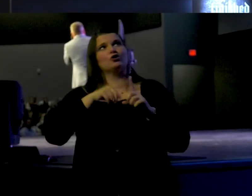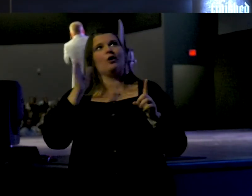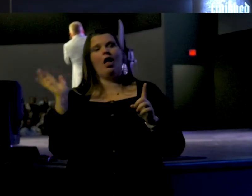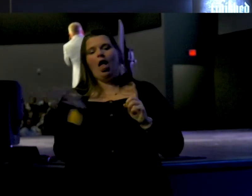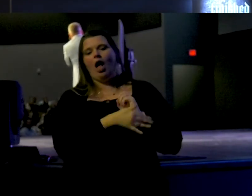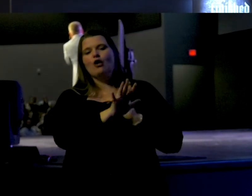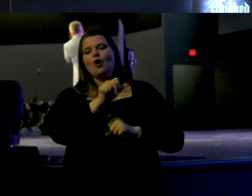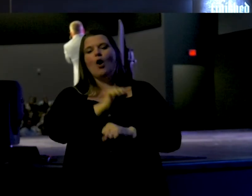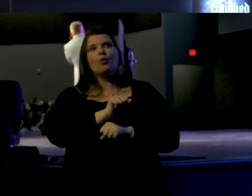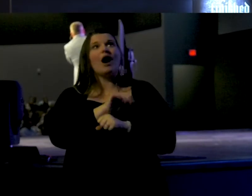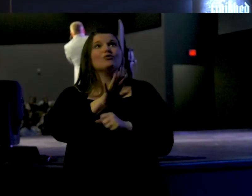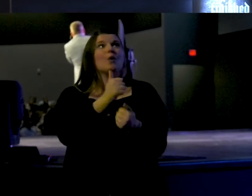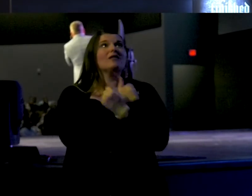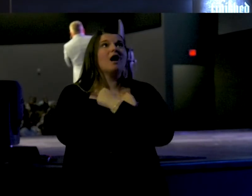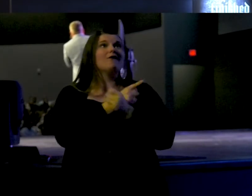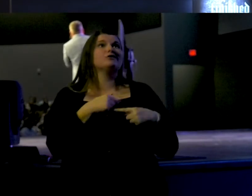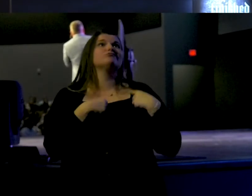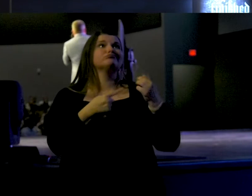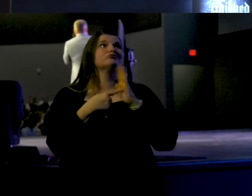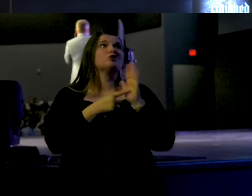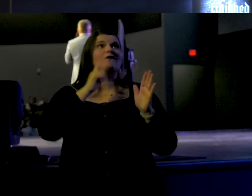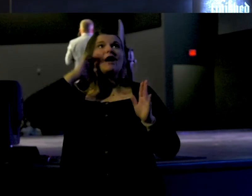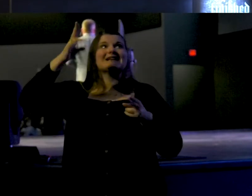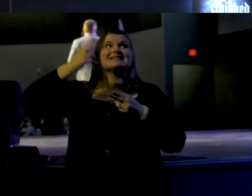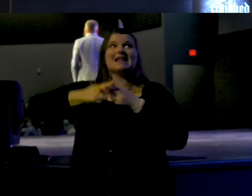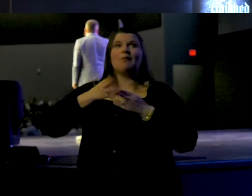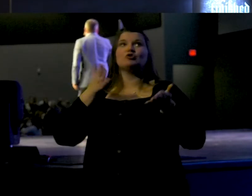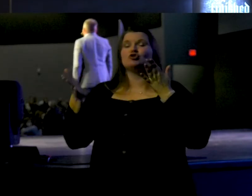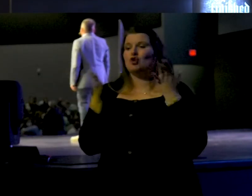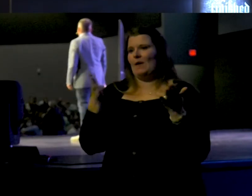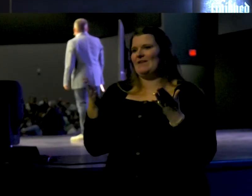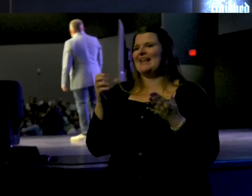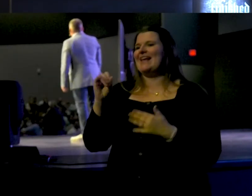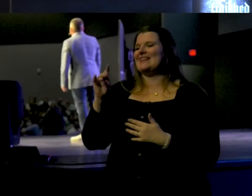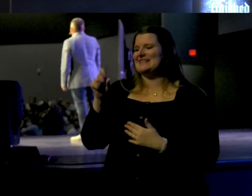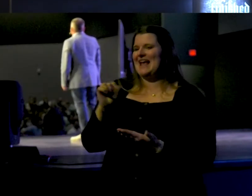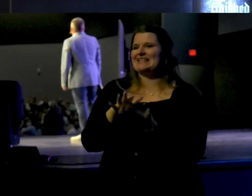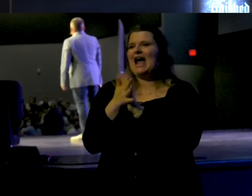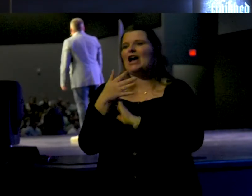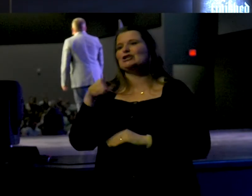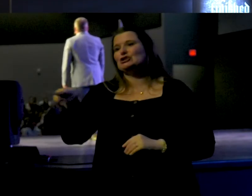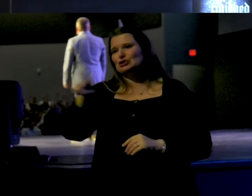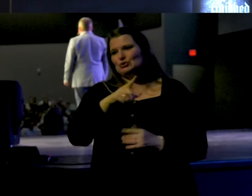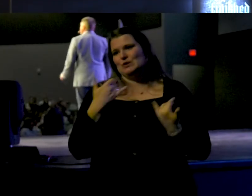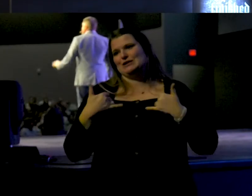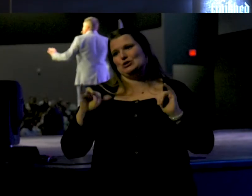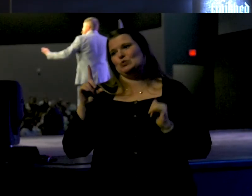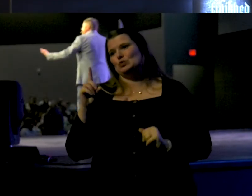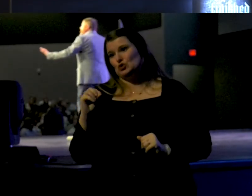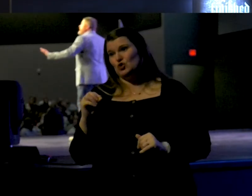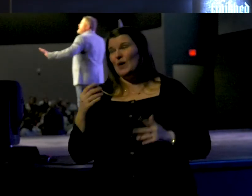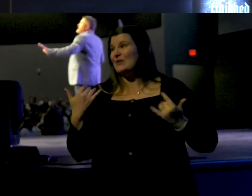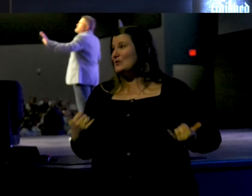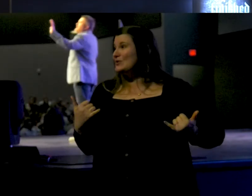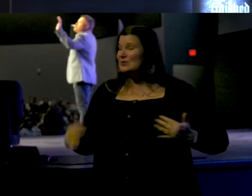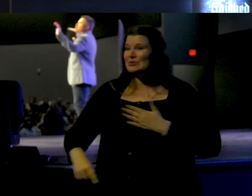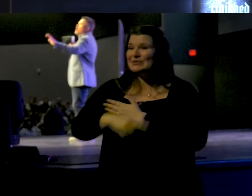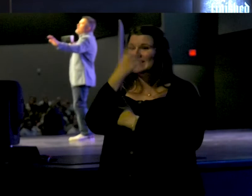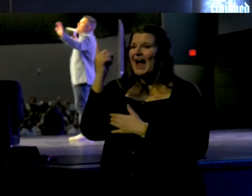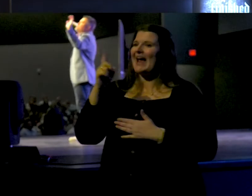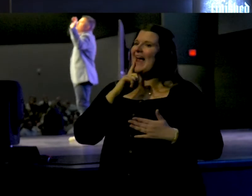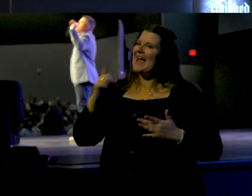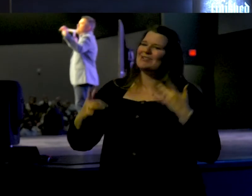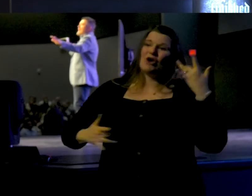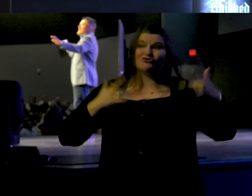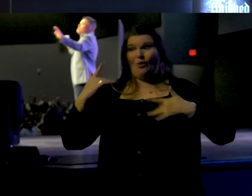work and the love that you have shown for His name in serving the saints as you still do. Today is a